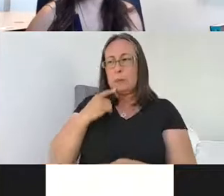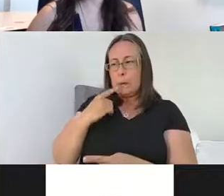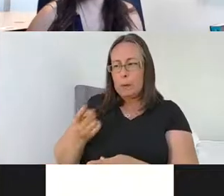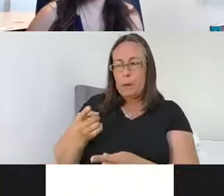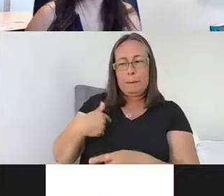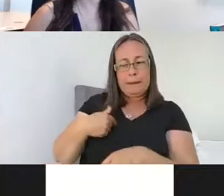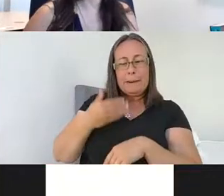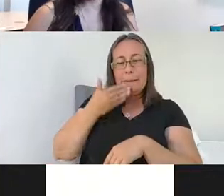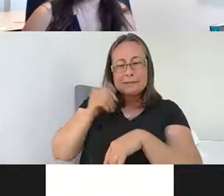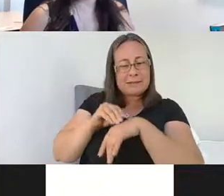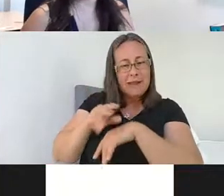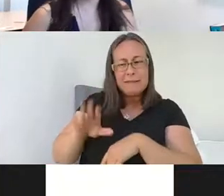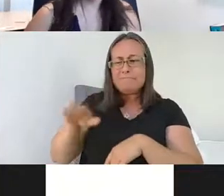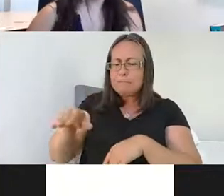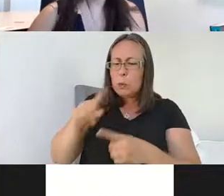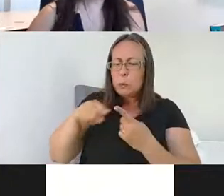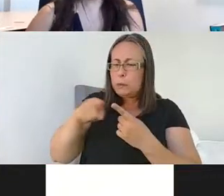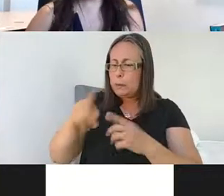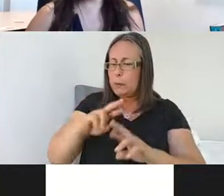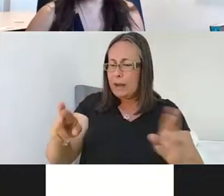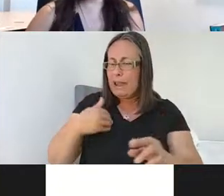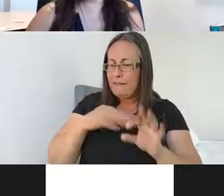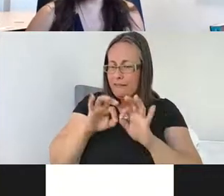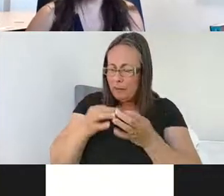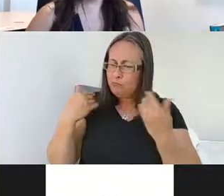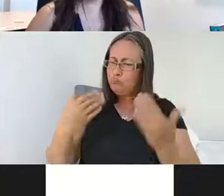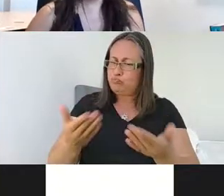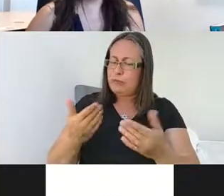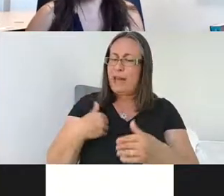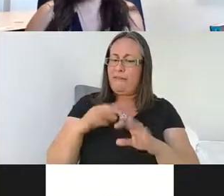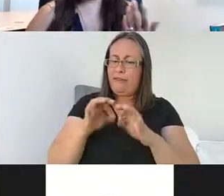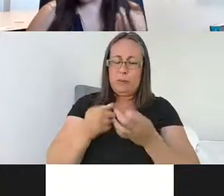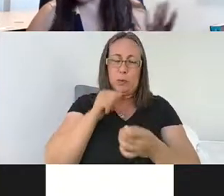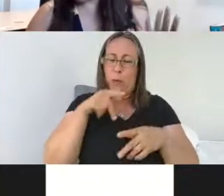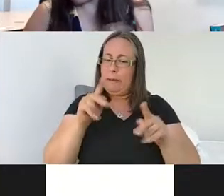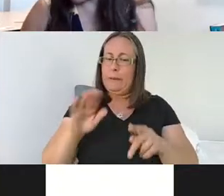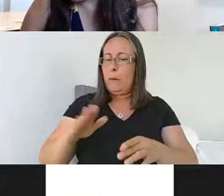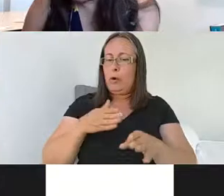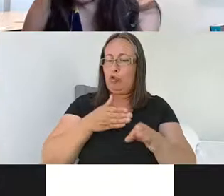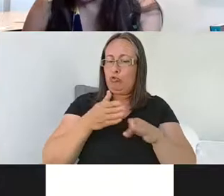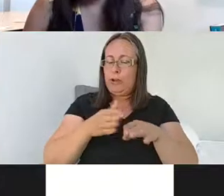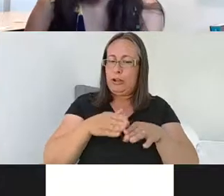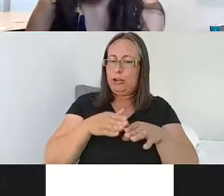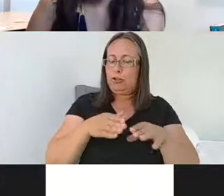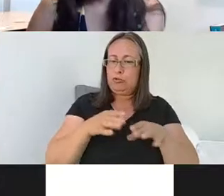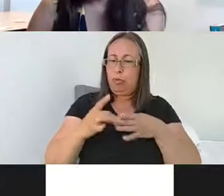a family and don't let your career dictate when you do that. And that for me was